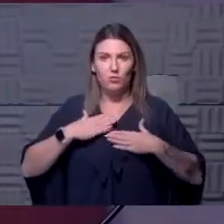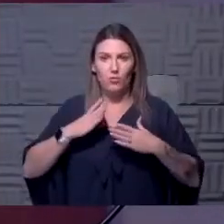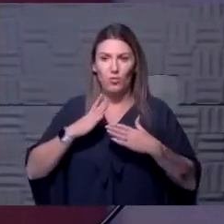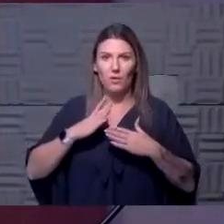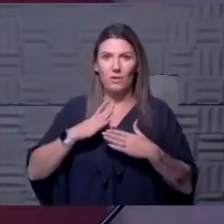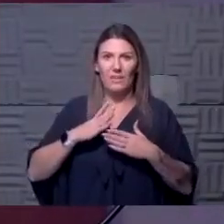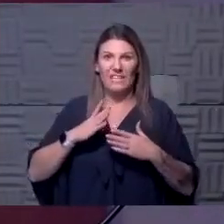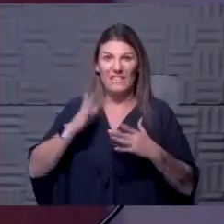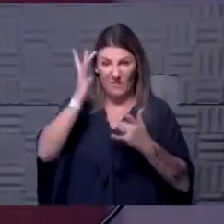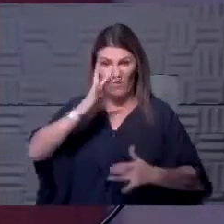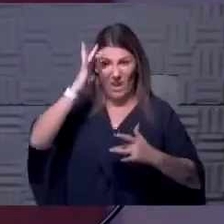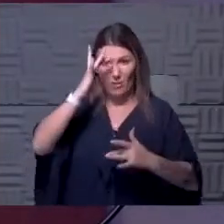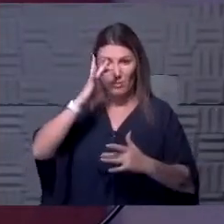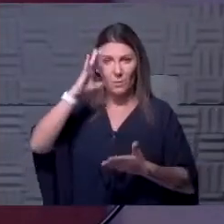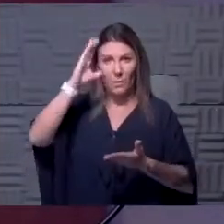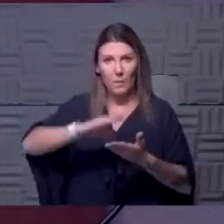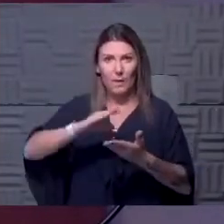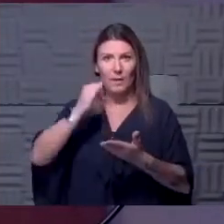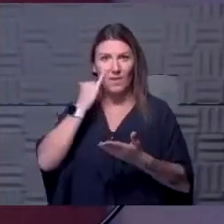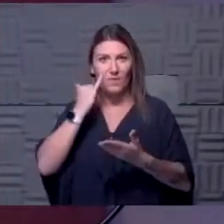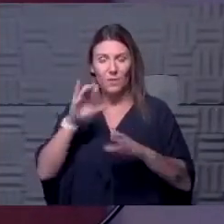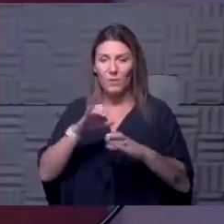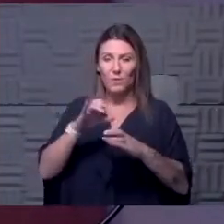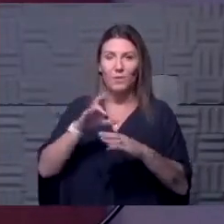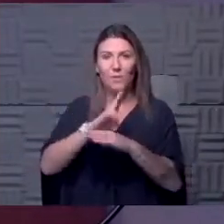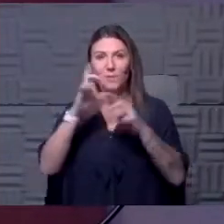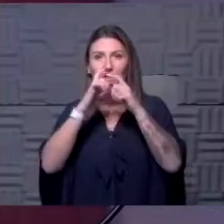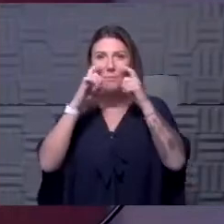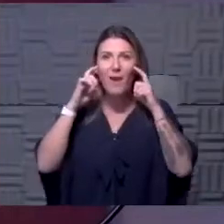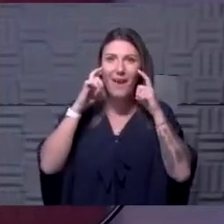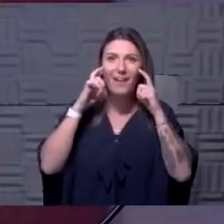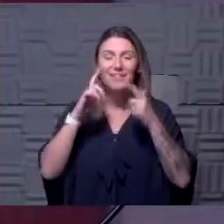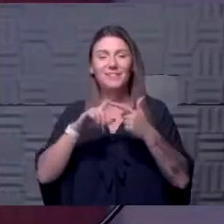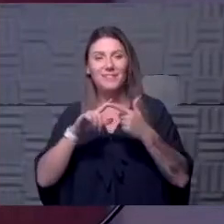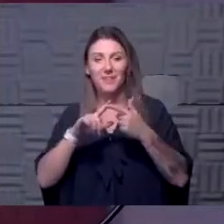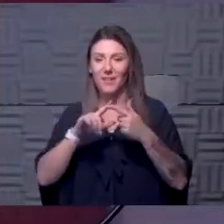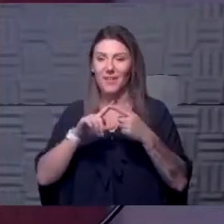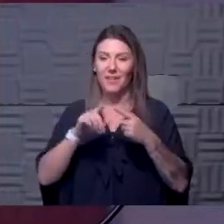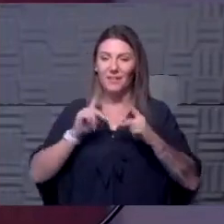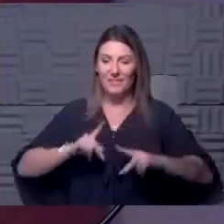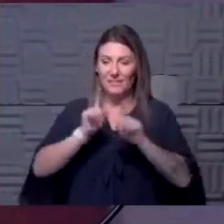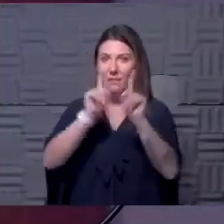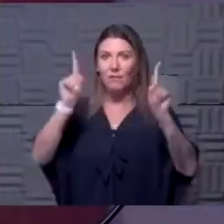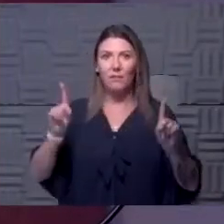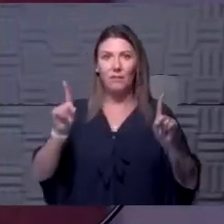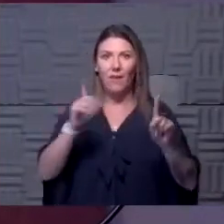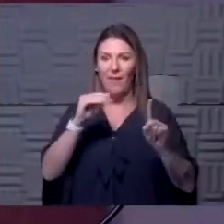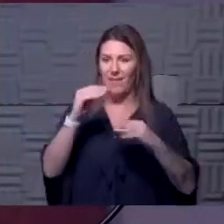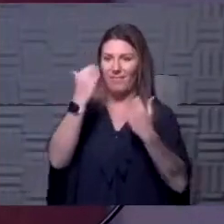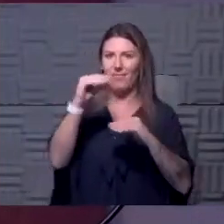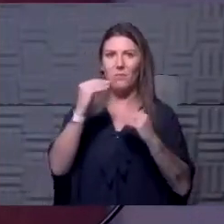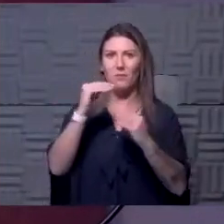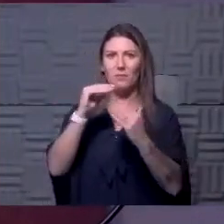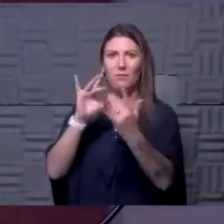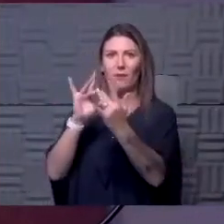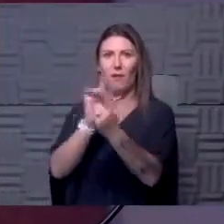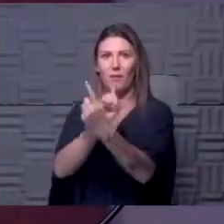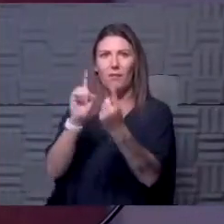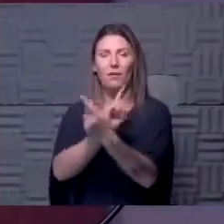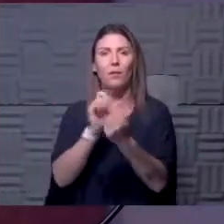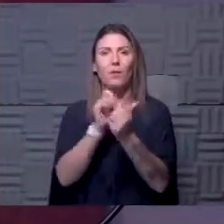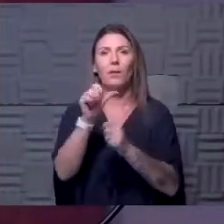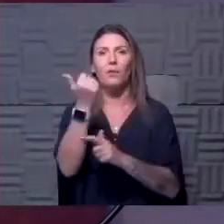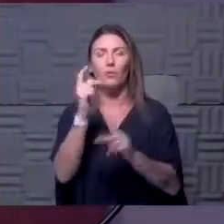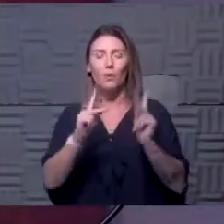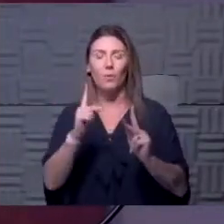the spread would be less if we're doing these things, wearing a mask, physically distancing, limiting our contact with others. So I think the answer is yes, we